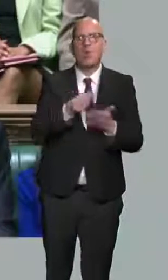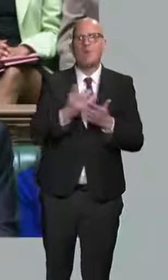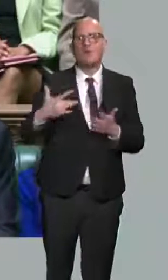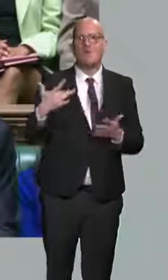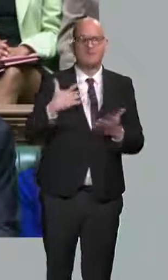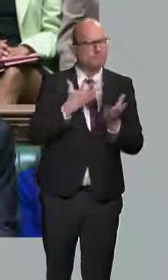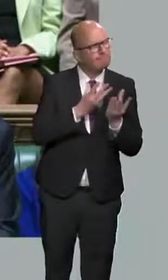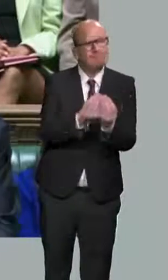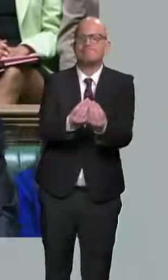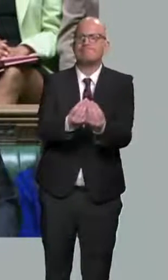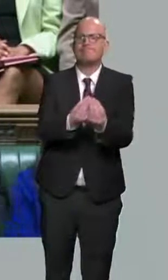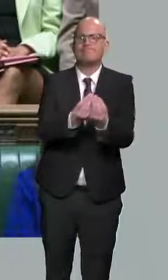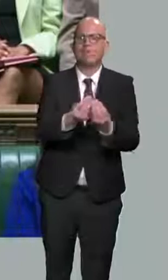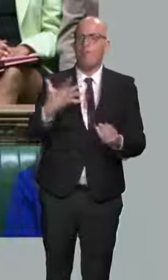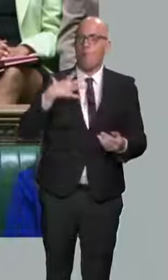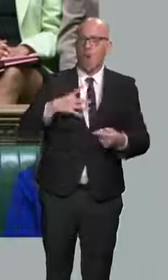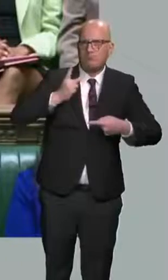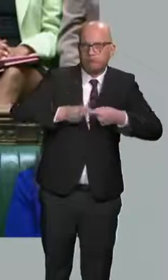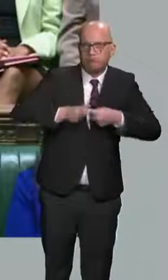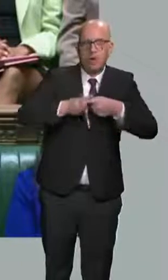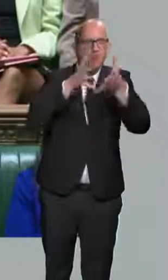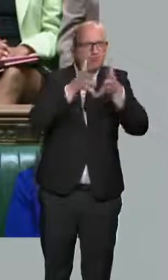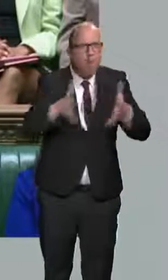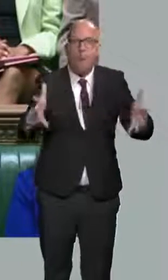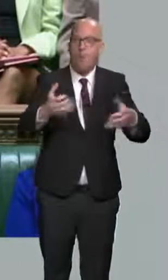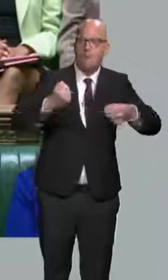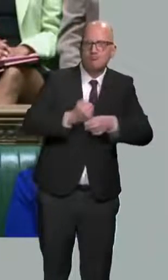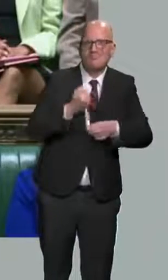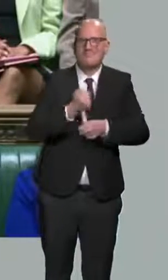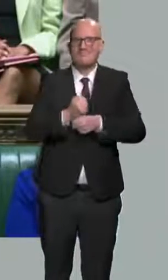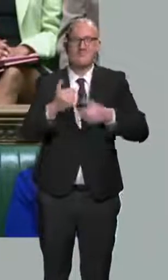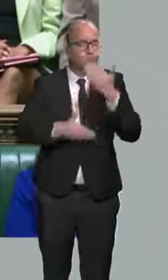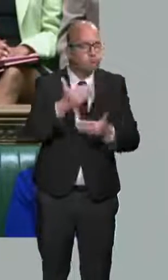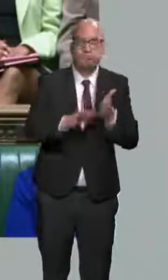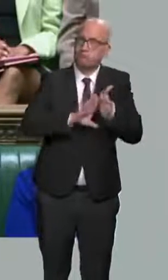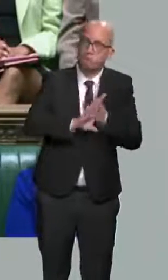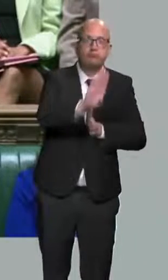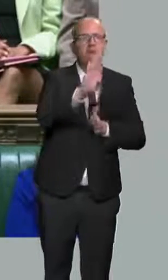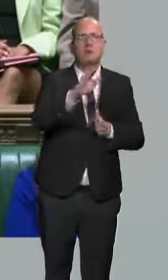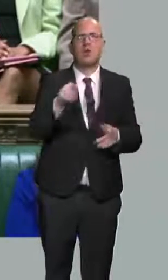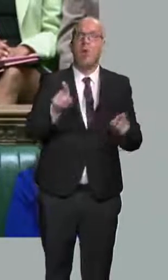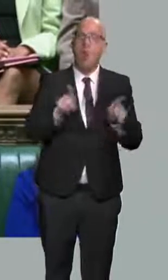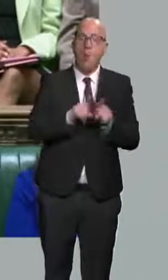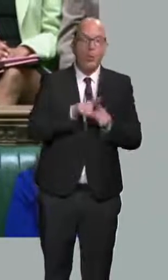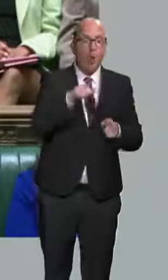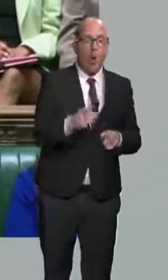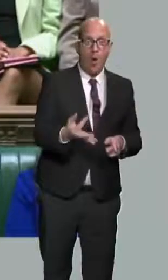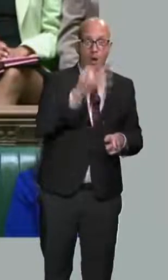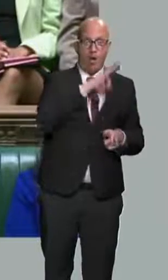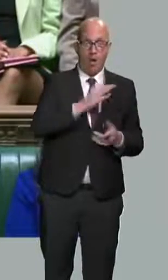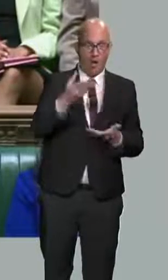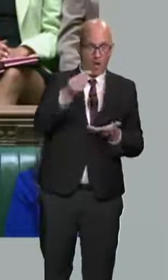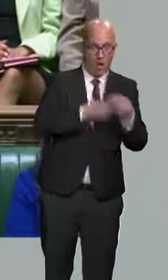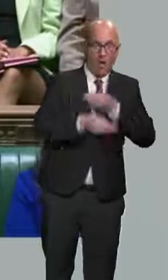conditions for accelerated growth and productivity, and making sure the proceeds of growth are shared